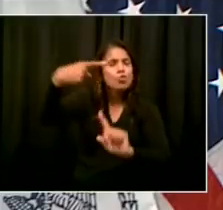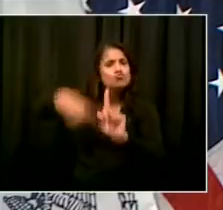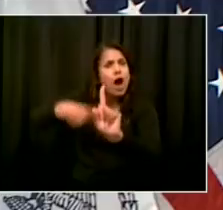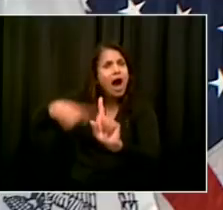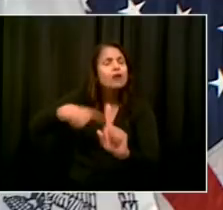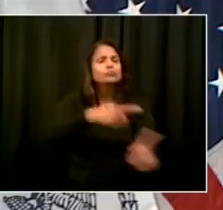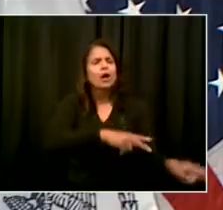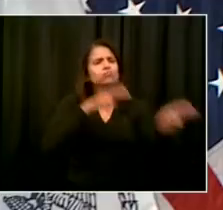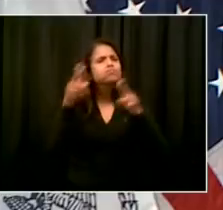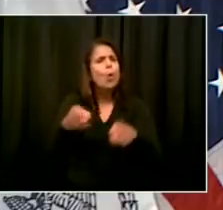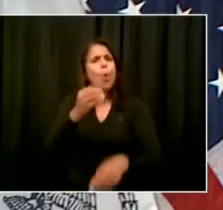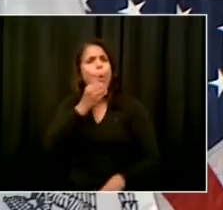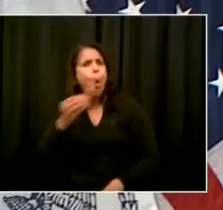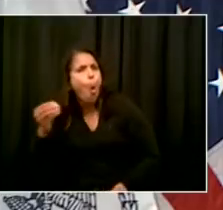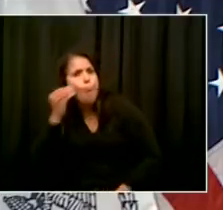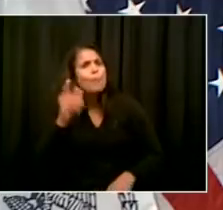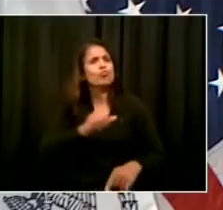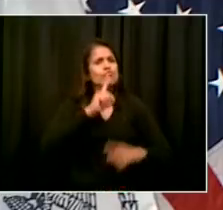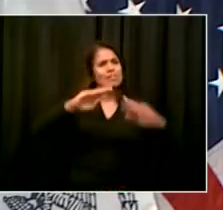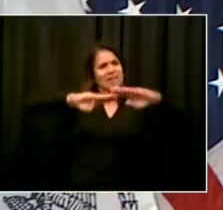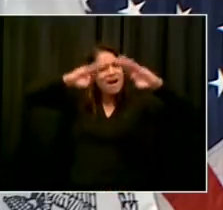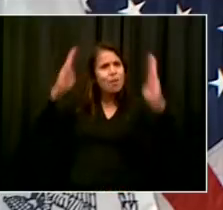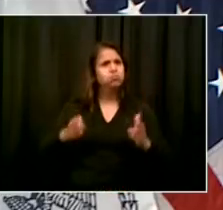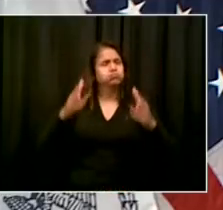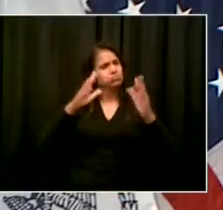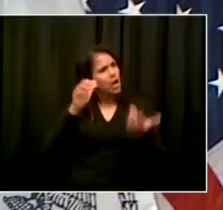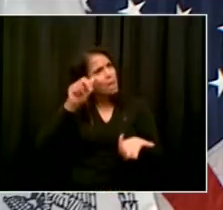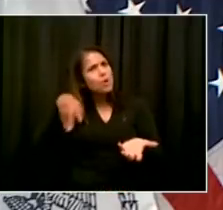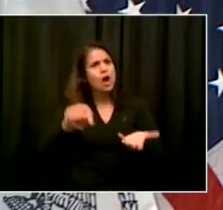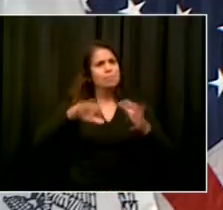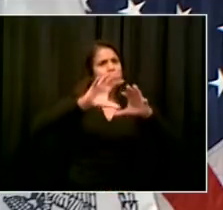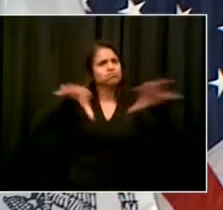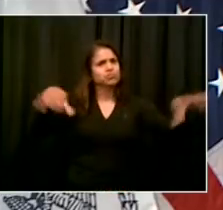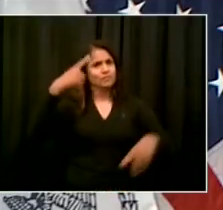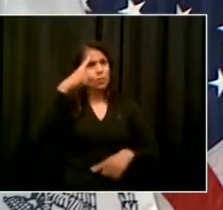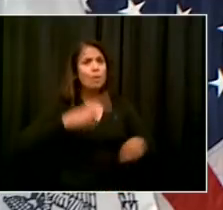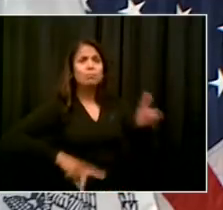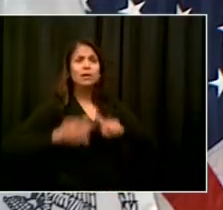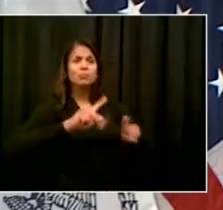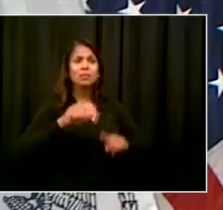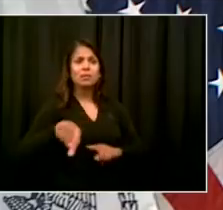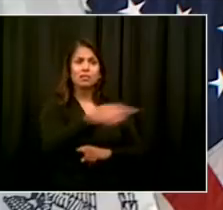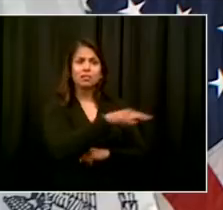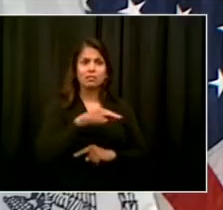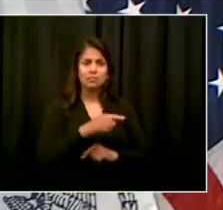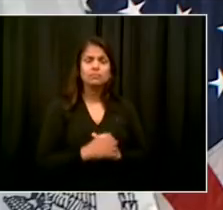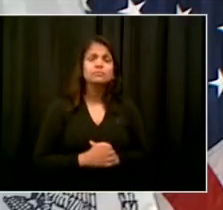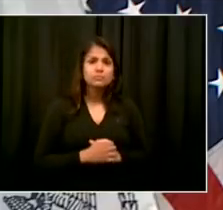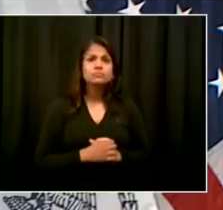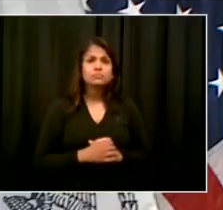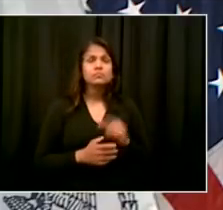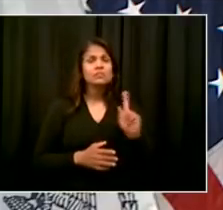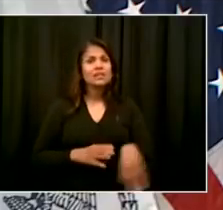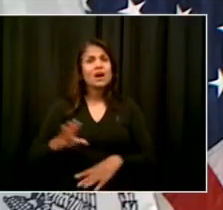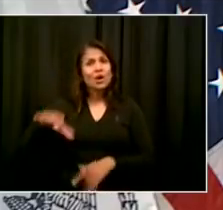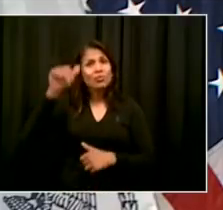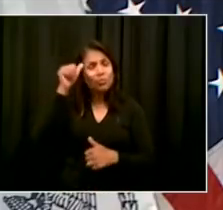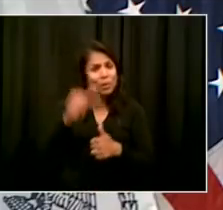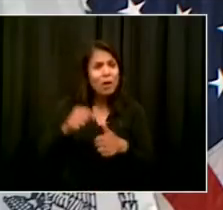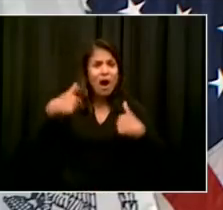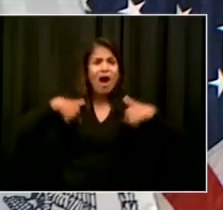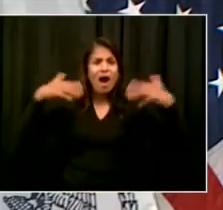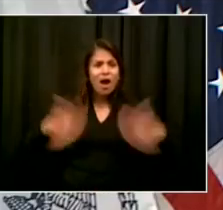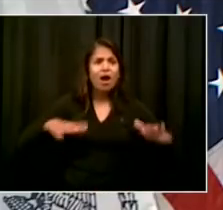using short-term facilities like hotels we were paying by the day, stop using cluster sites that were